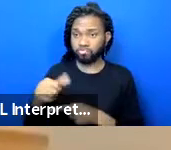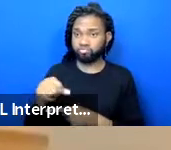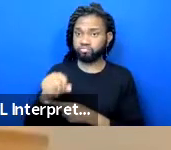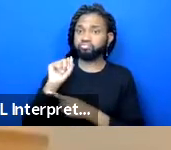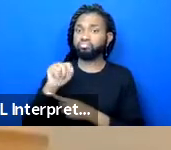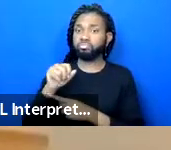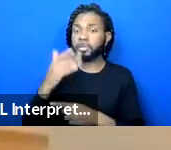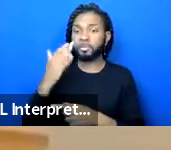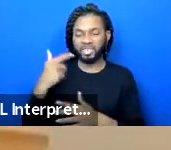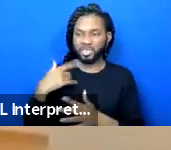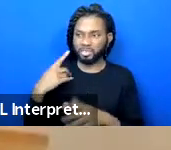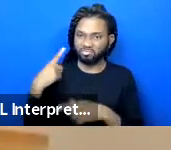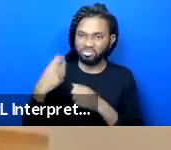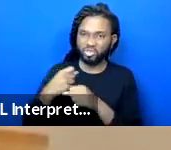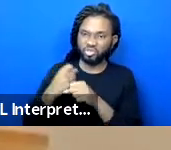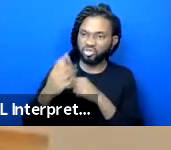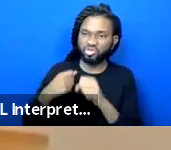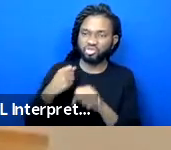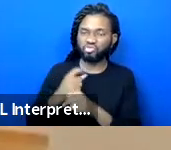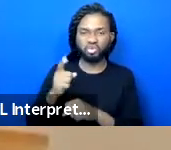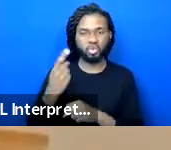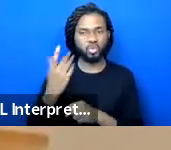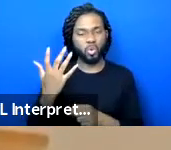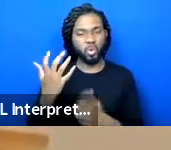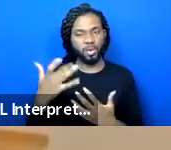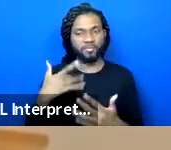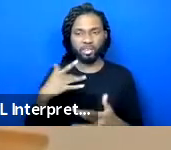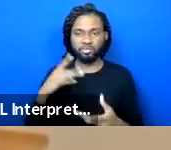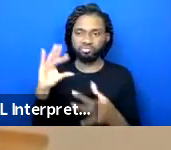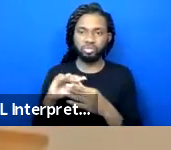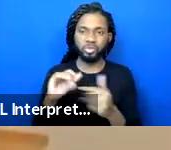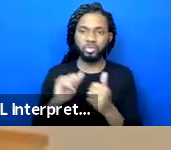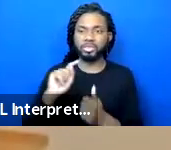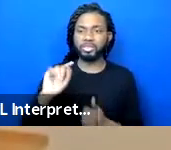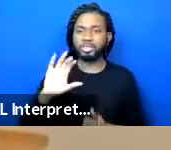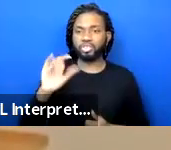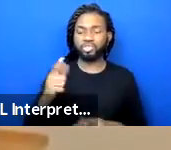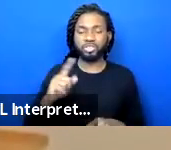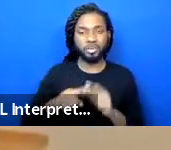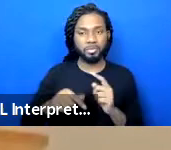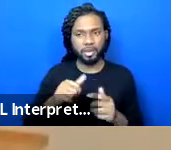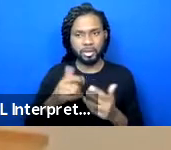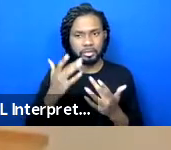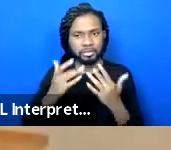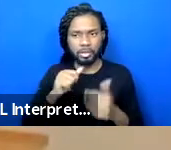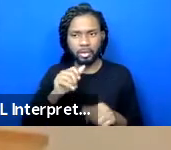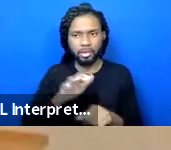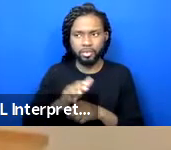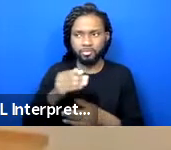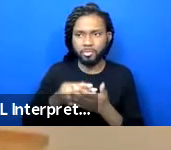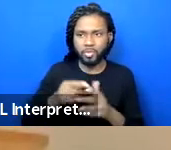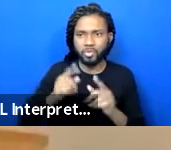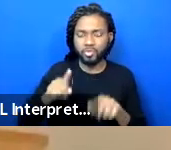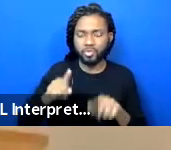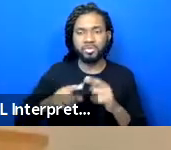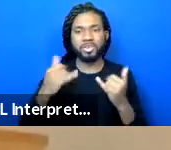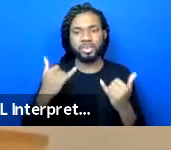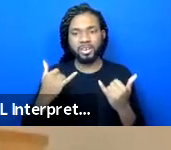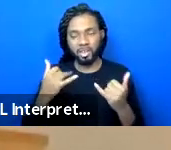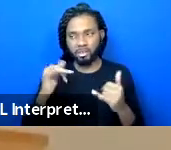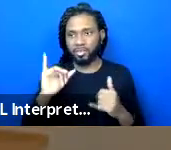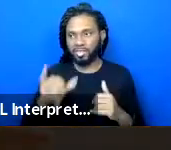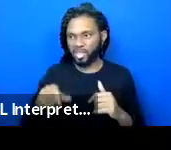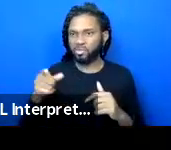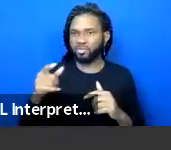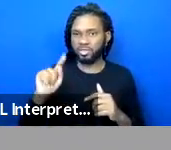after wanting to simply belong to tcg but not having enough money to do so well now i was tcg's president